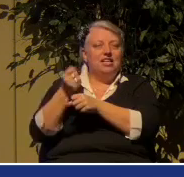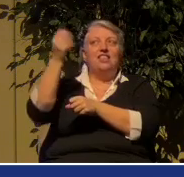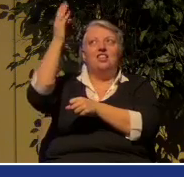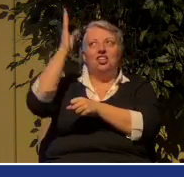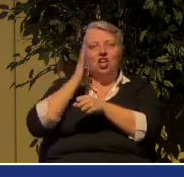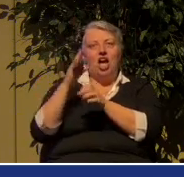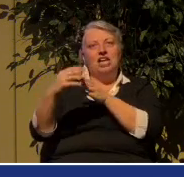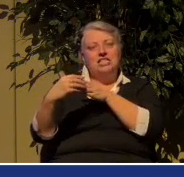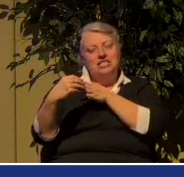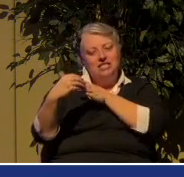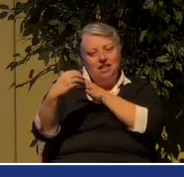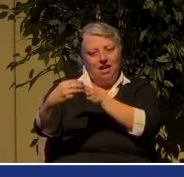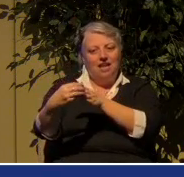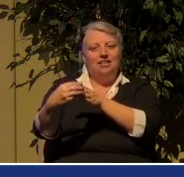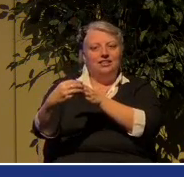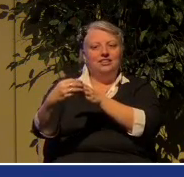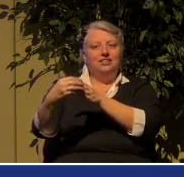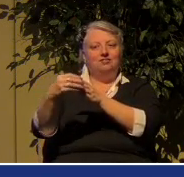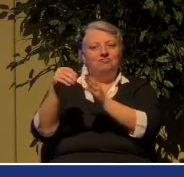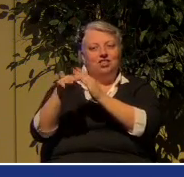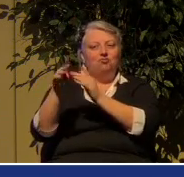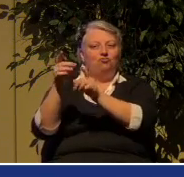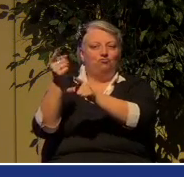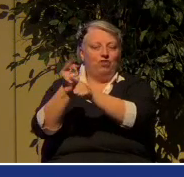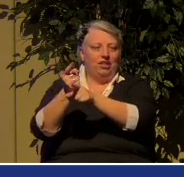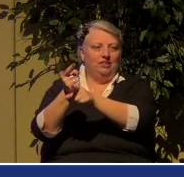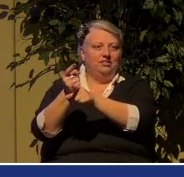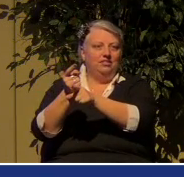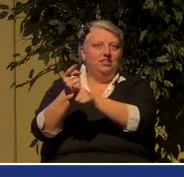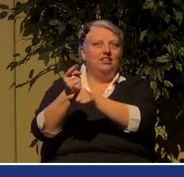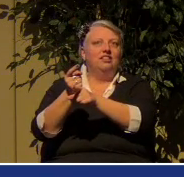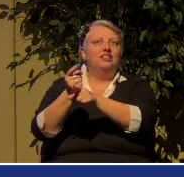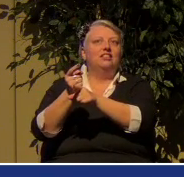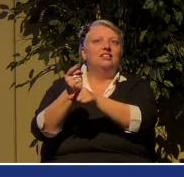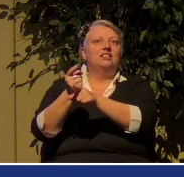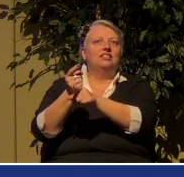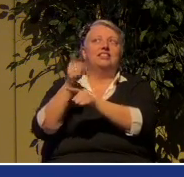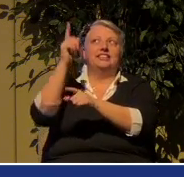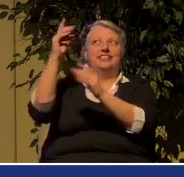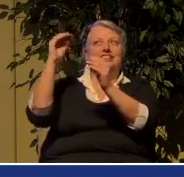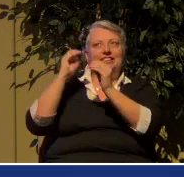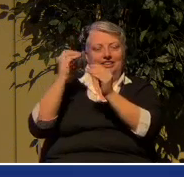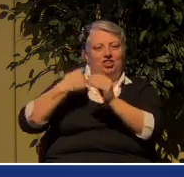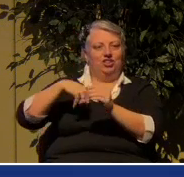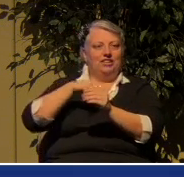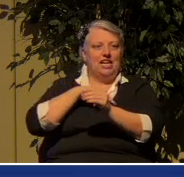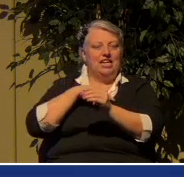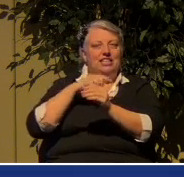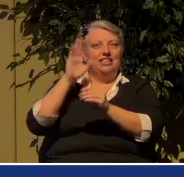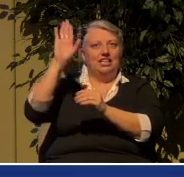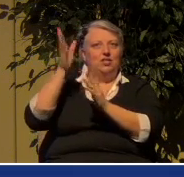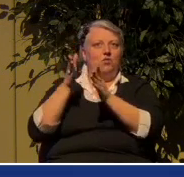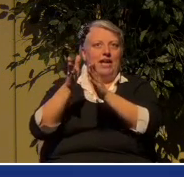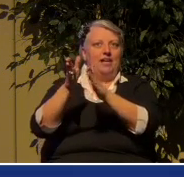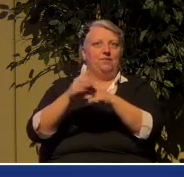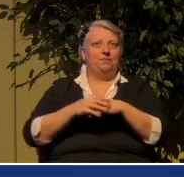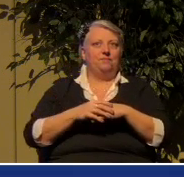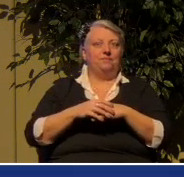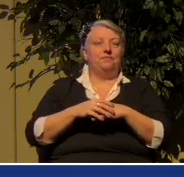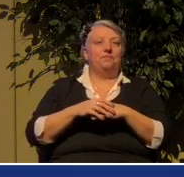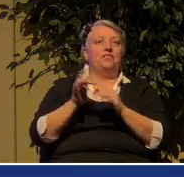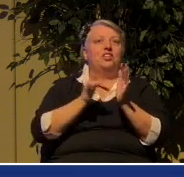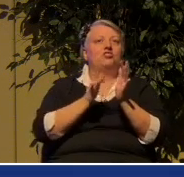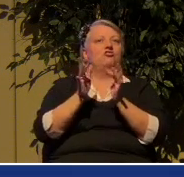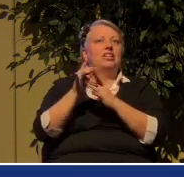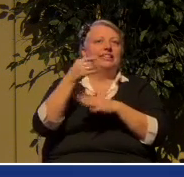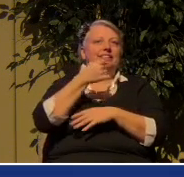in what is right and teaches them in his way. And Jesus put it this way, if anyone chooses to